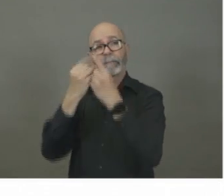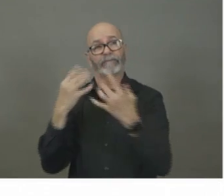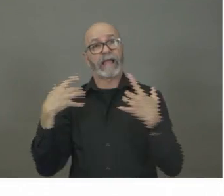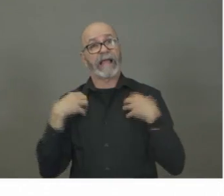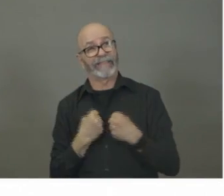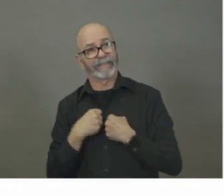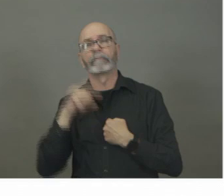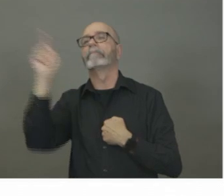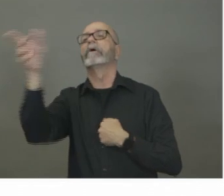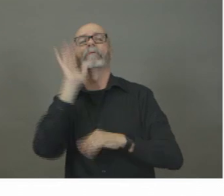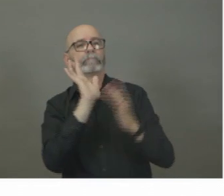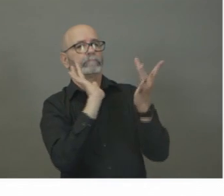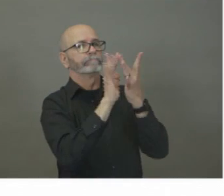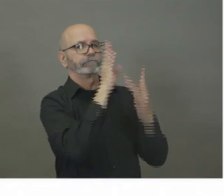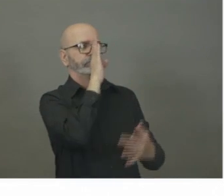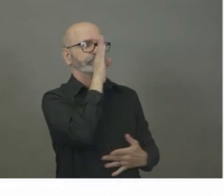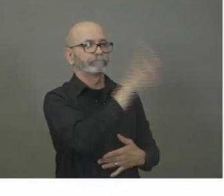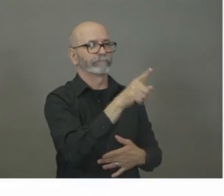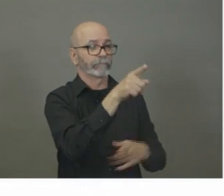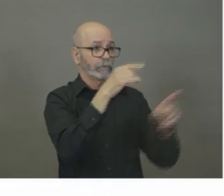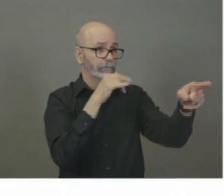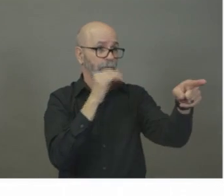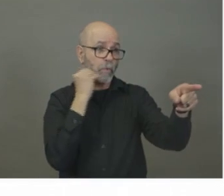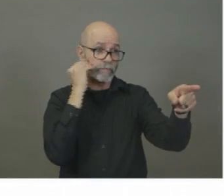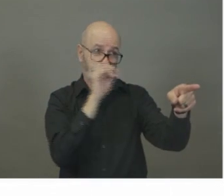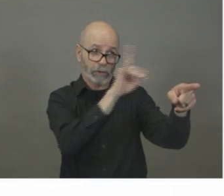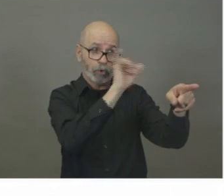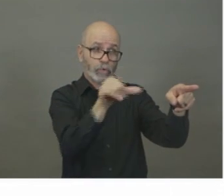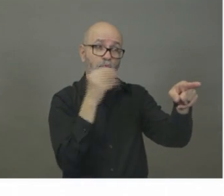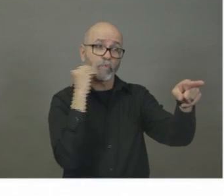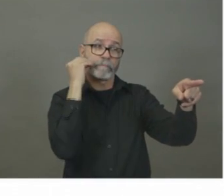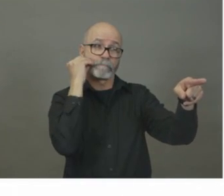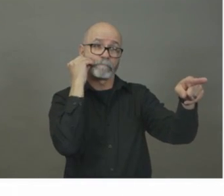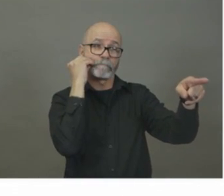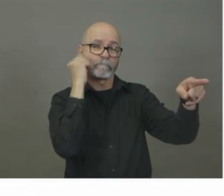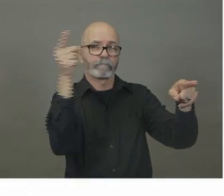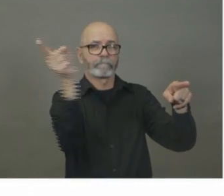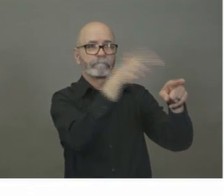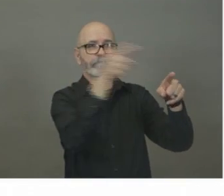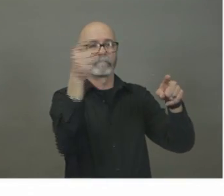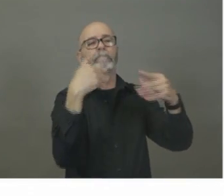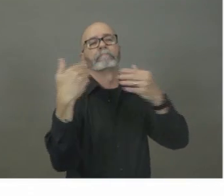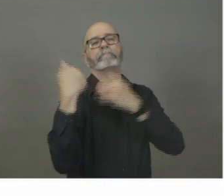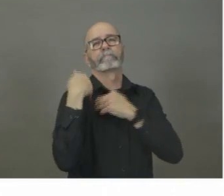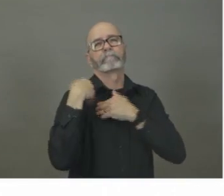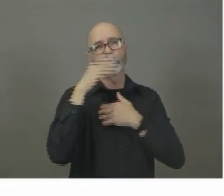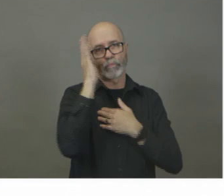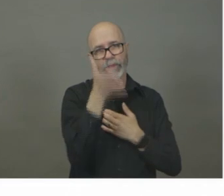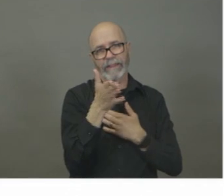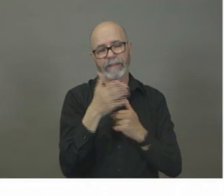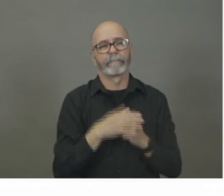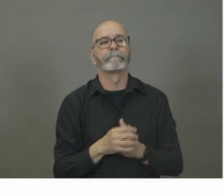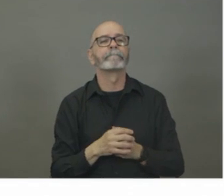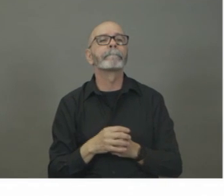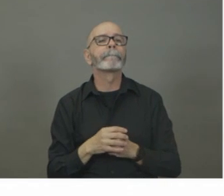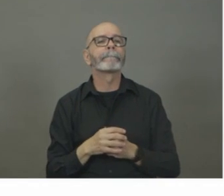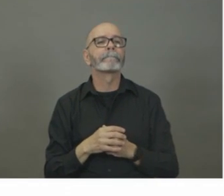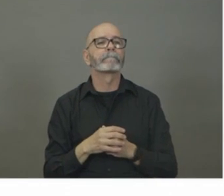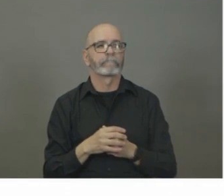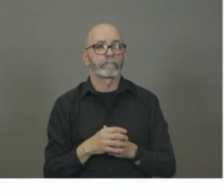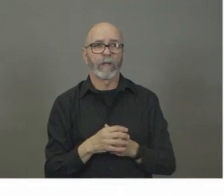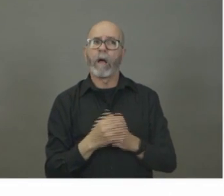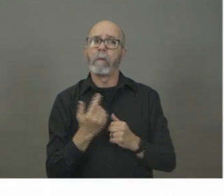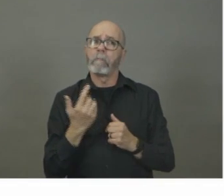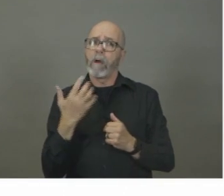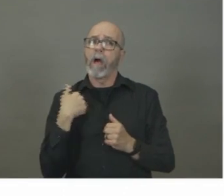that they are actually self-isolating and, and, and figuring out what supports they need to maintain that self-isolation. So we have steps